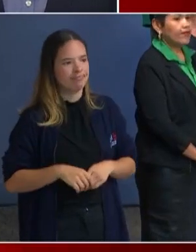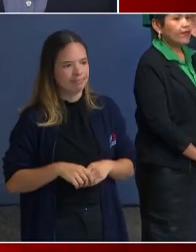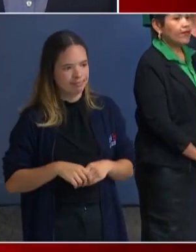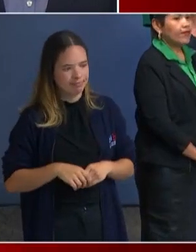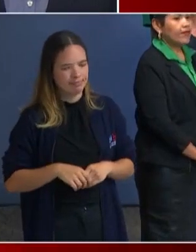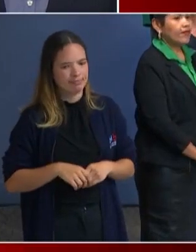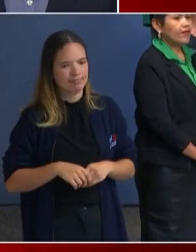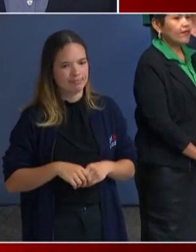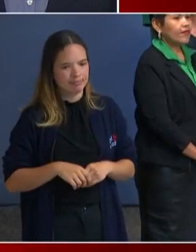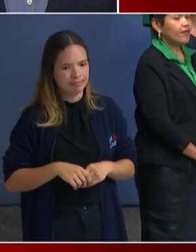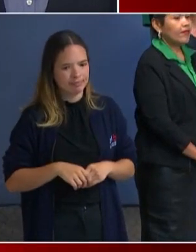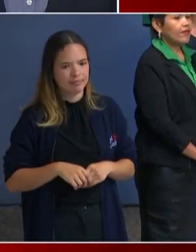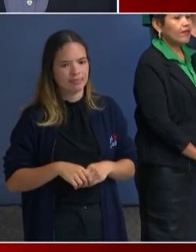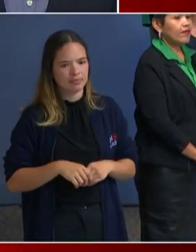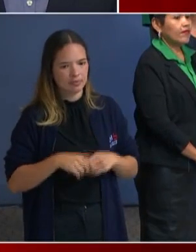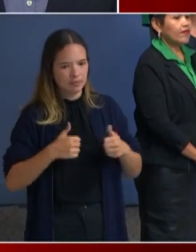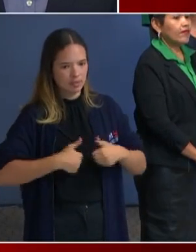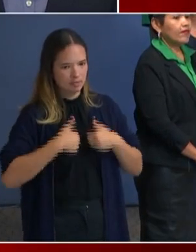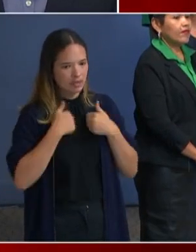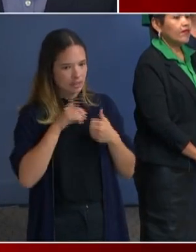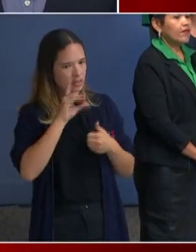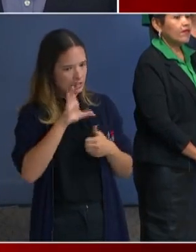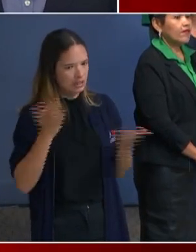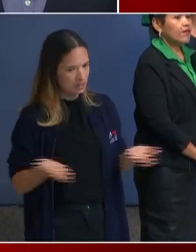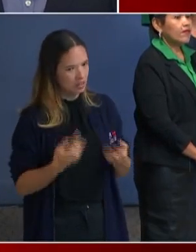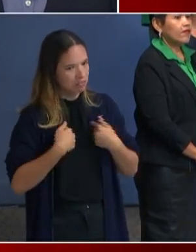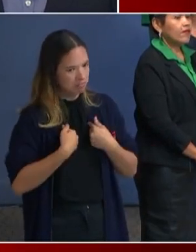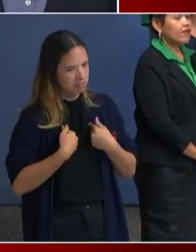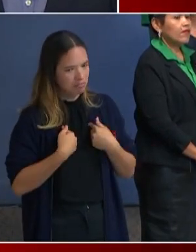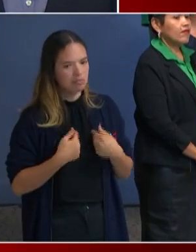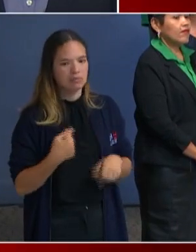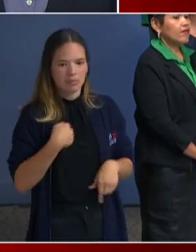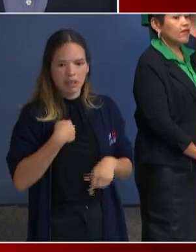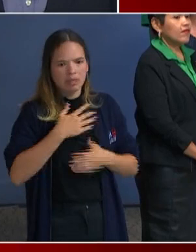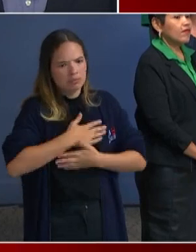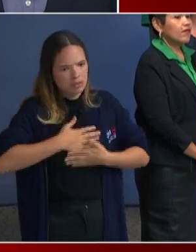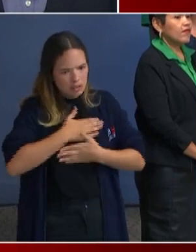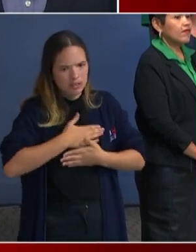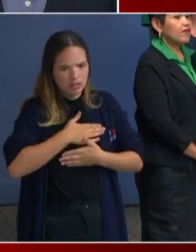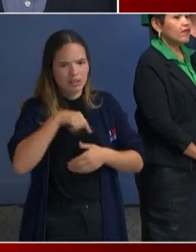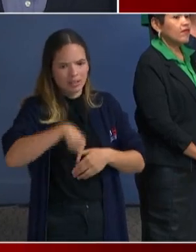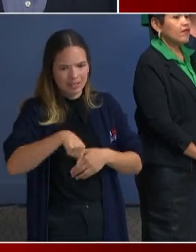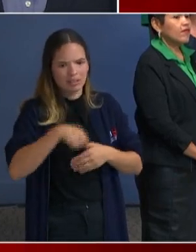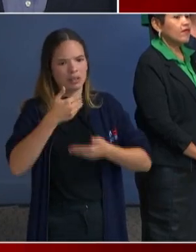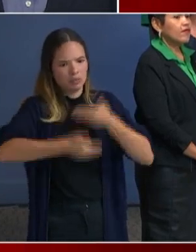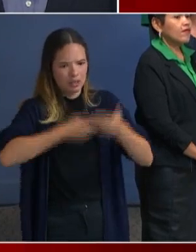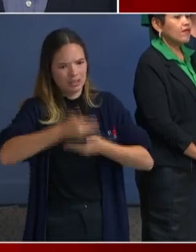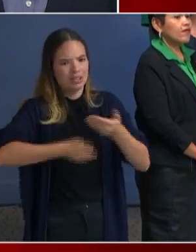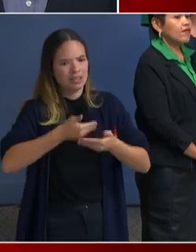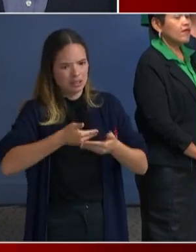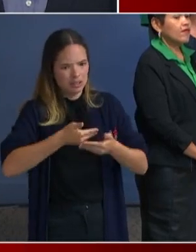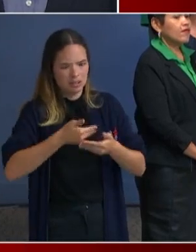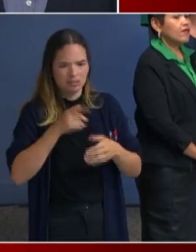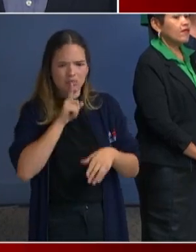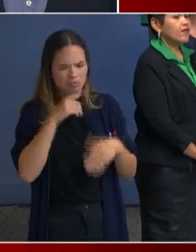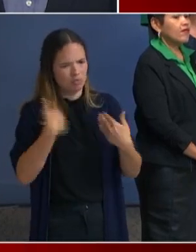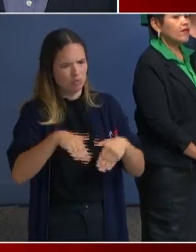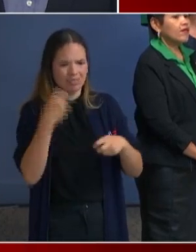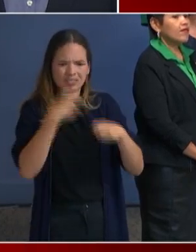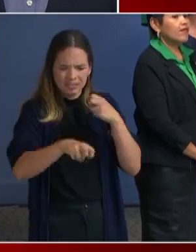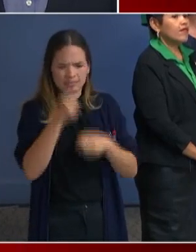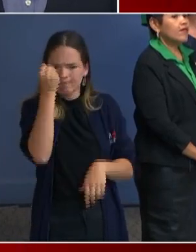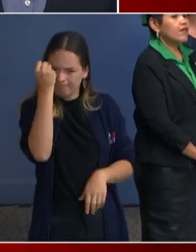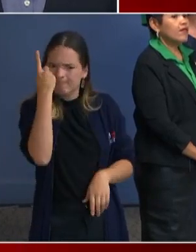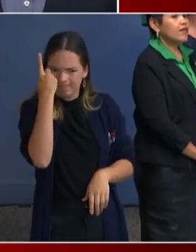I'm a DC resident and I can tell you that I appreciate this stuff. It's painful. It's sad. What's happening? It is.